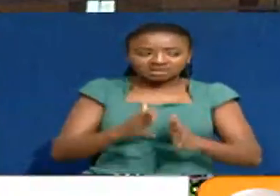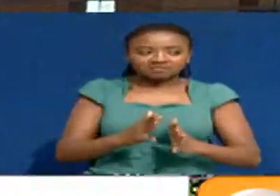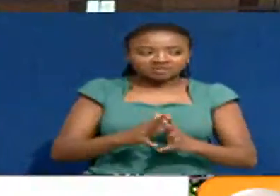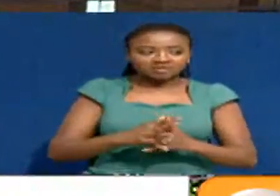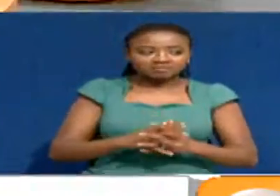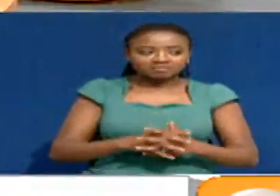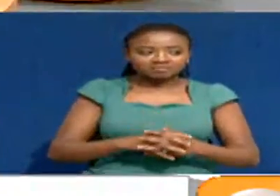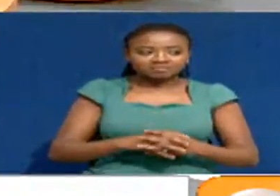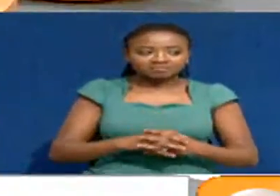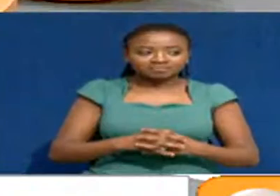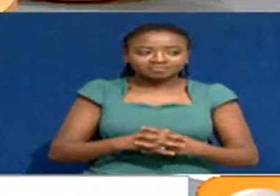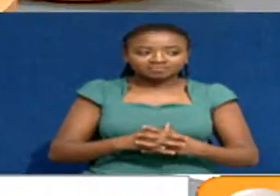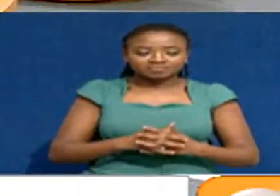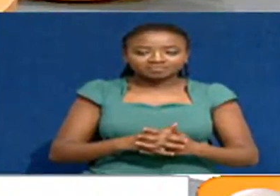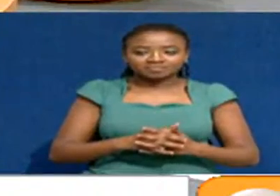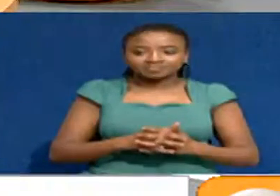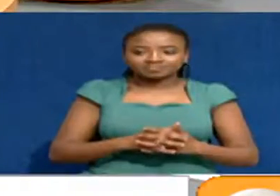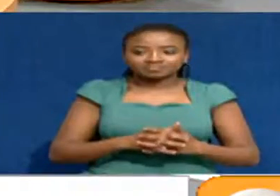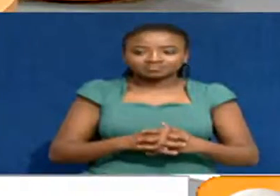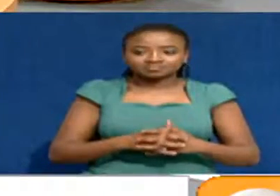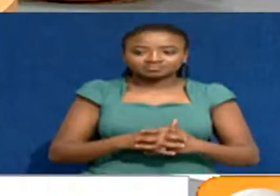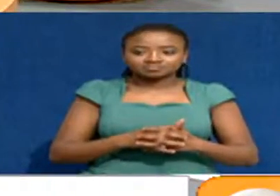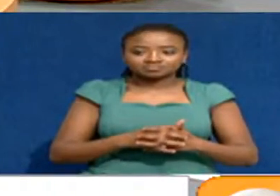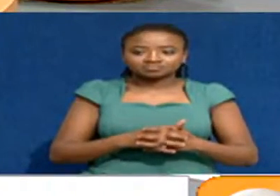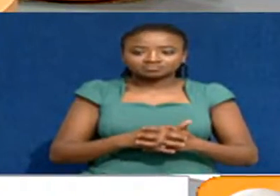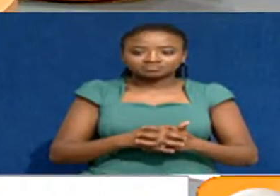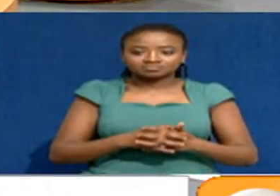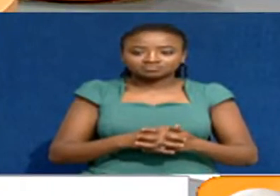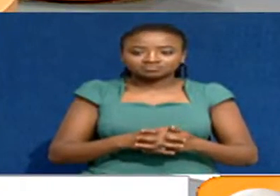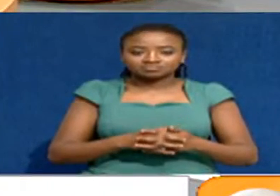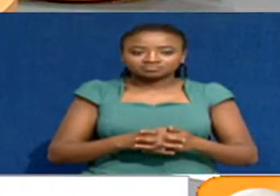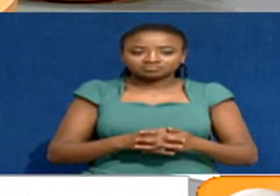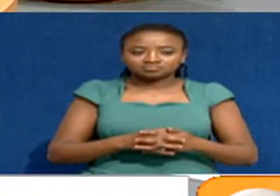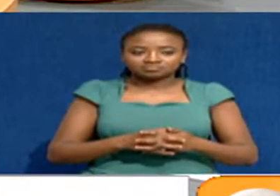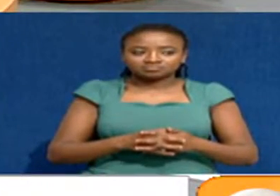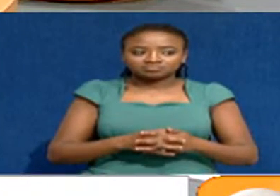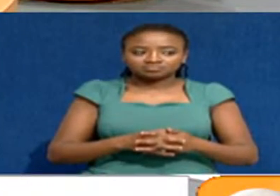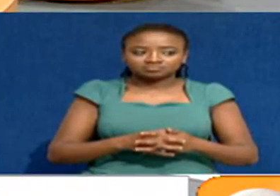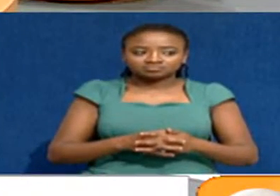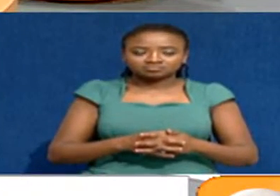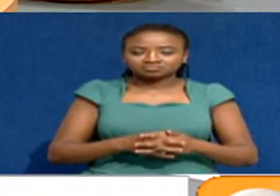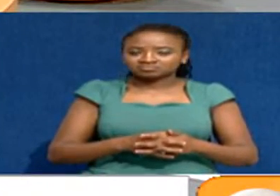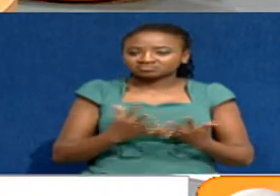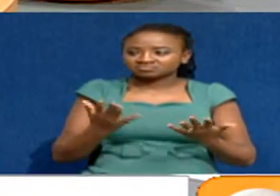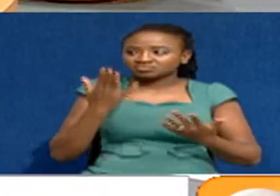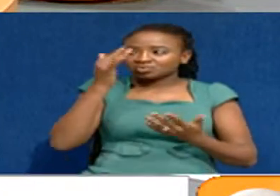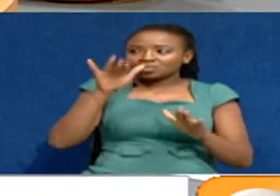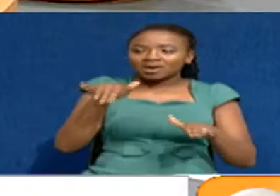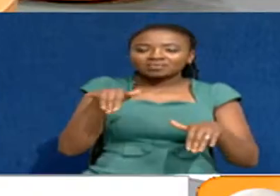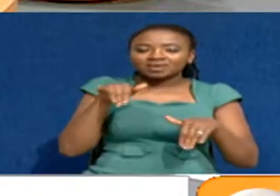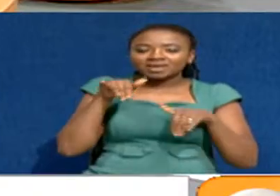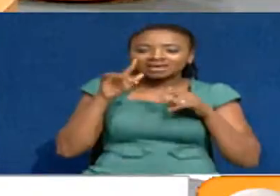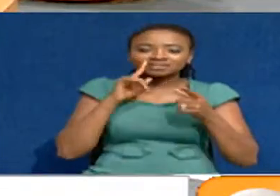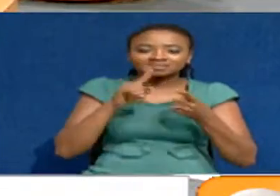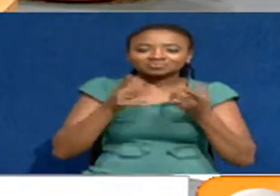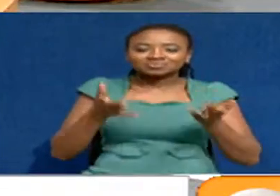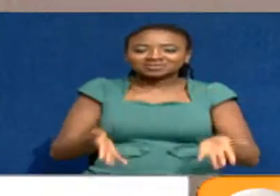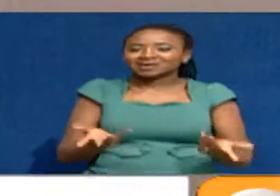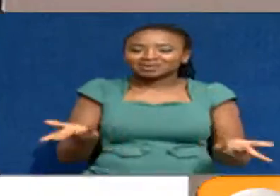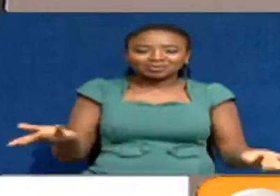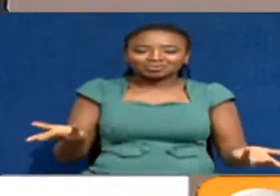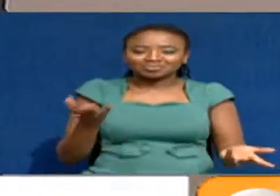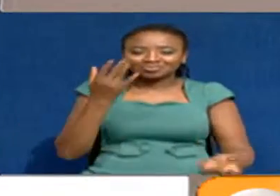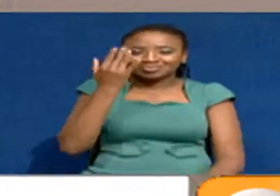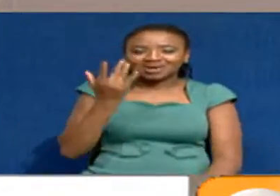let's take some of those questions. Gashagwa, before I come to you, let me allow Keone to begin this one. Keone, why wait until now to bring up the constituencies debate?